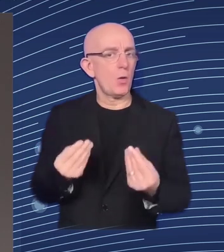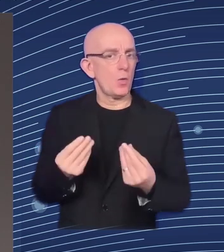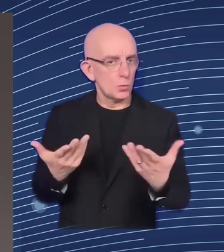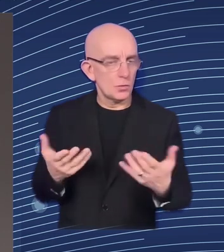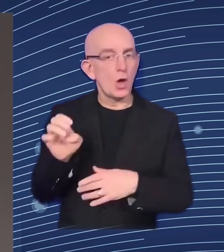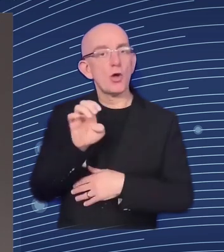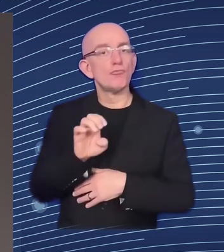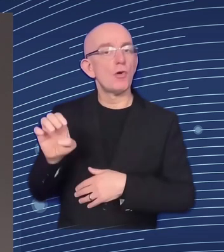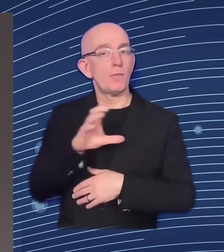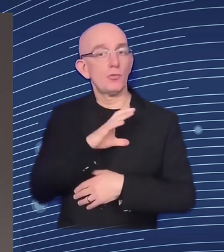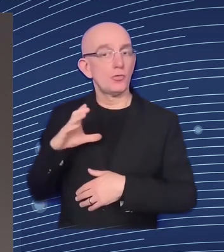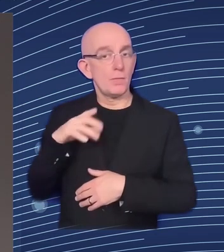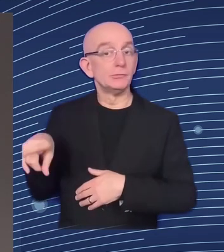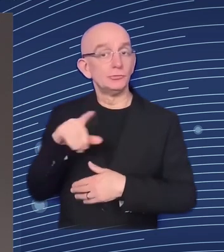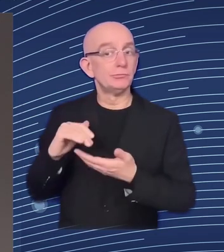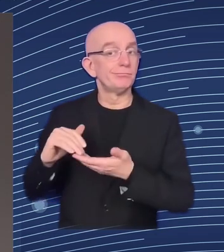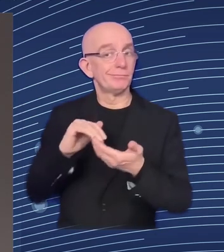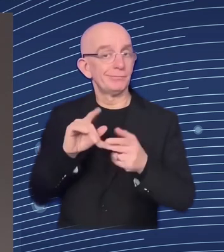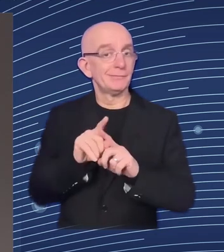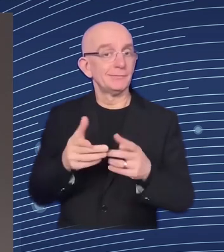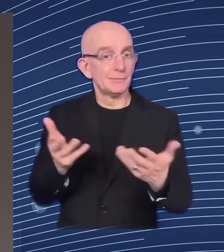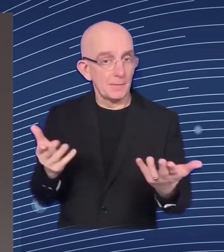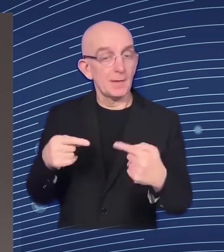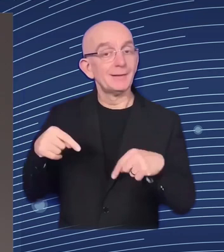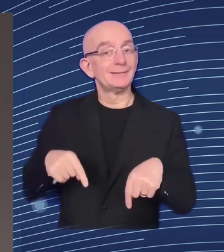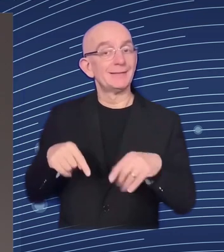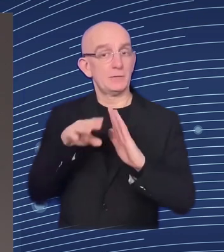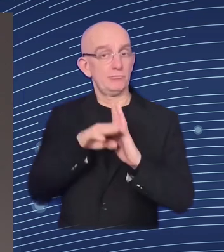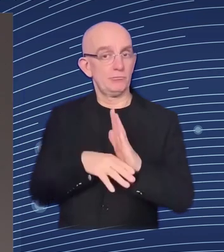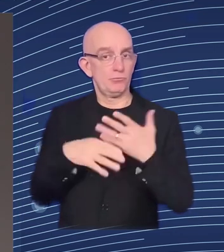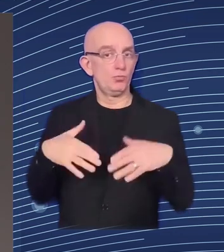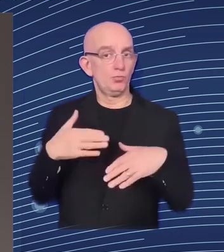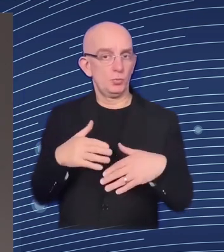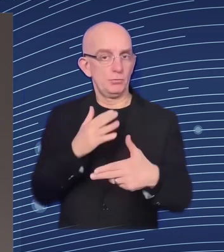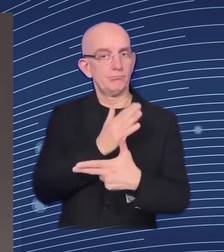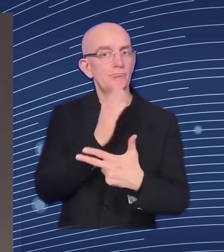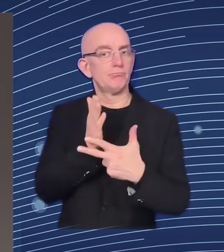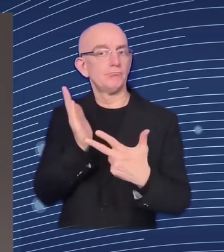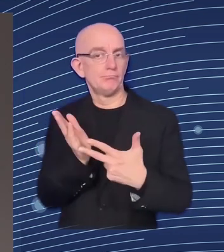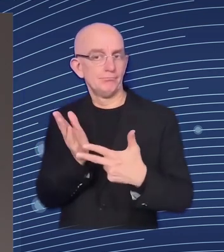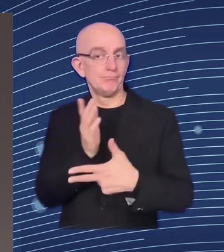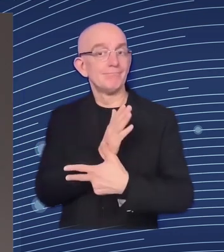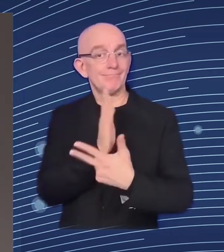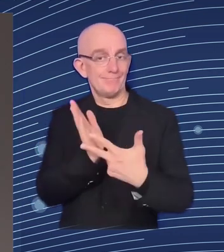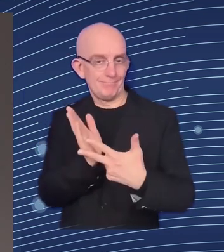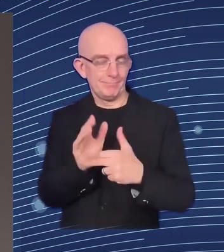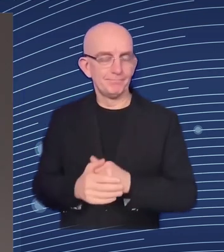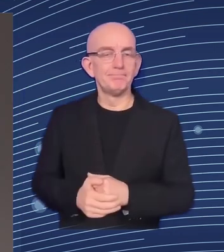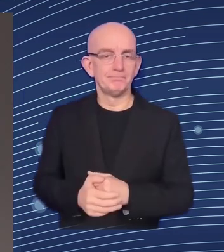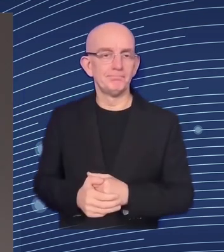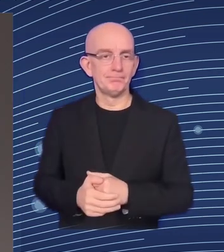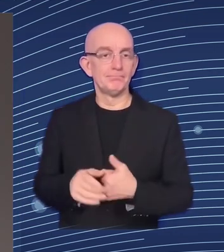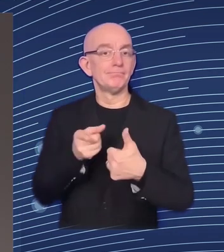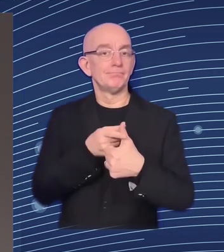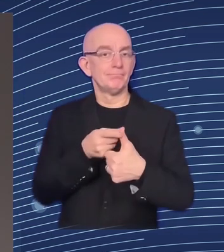of three parts we start with a fireside chat we then move to the signing of an mou between the european training foundation